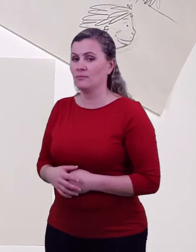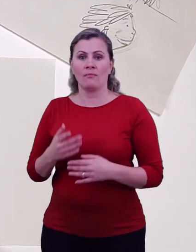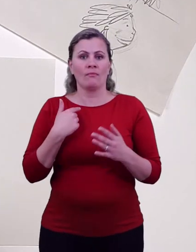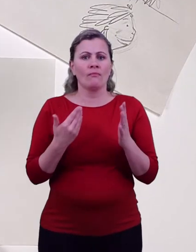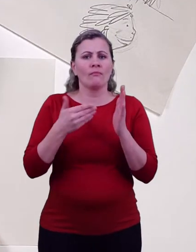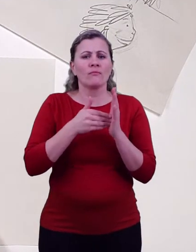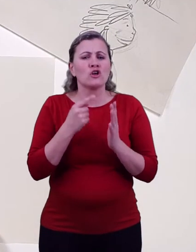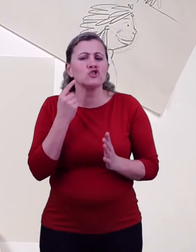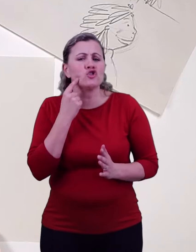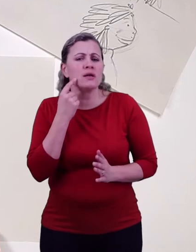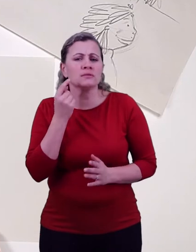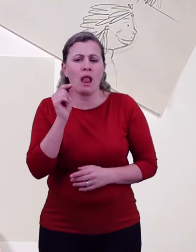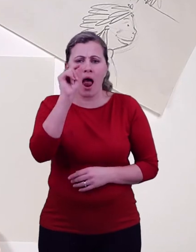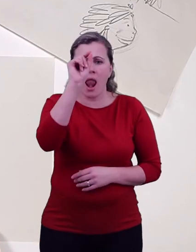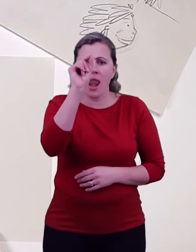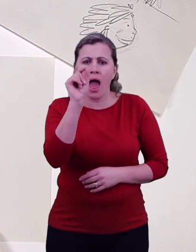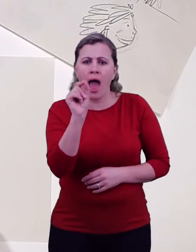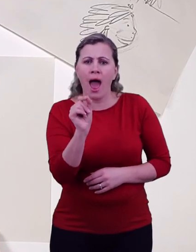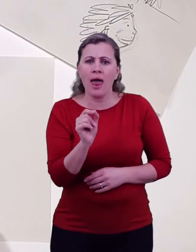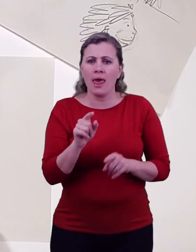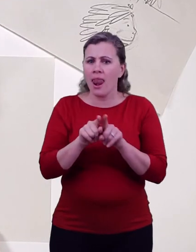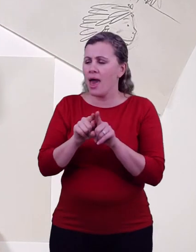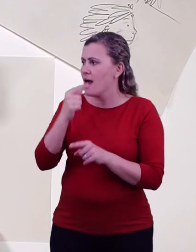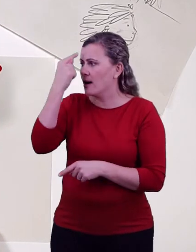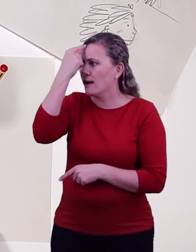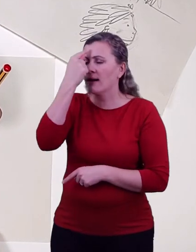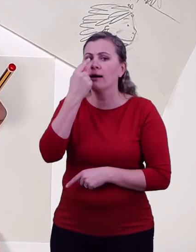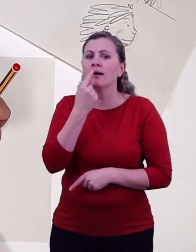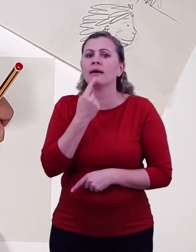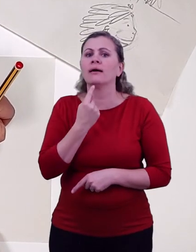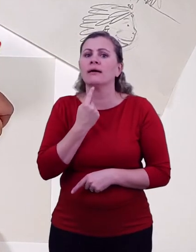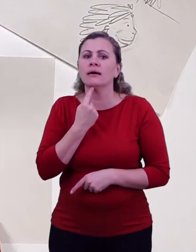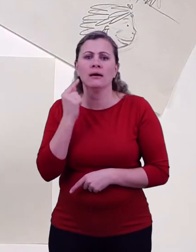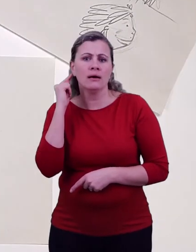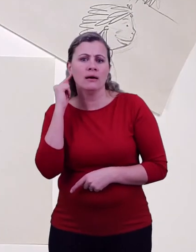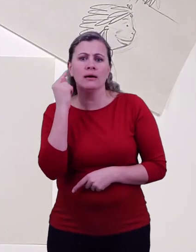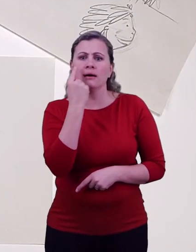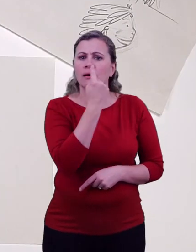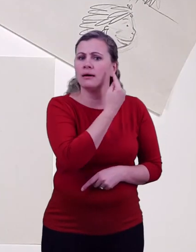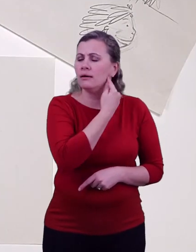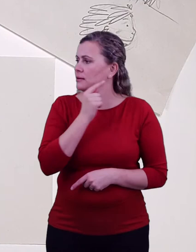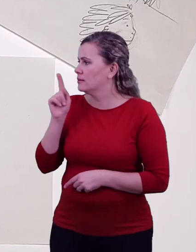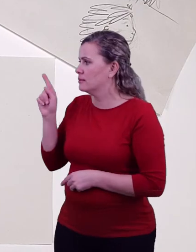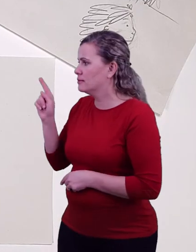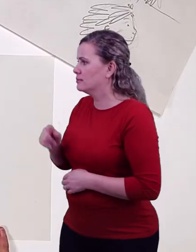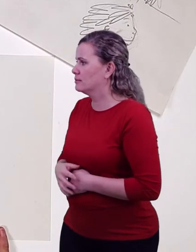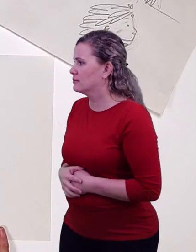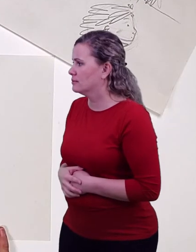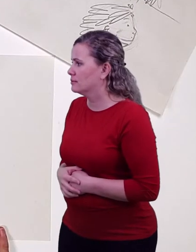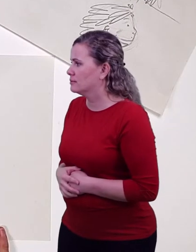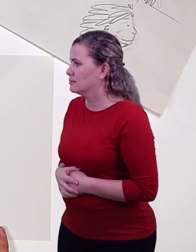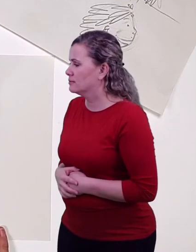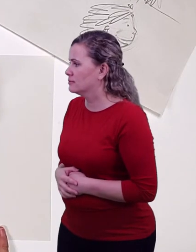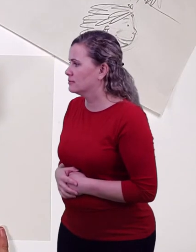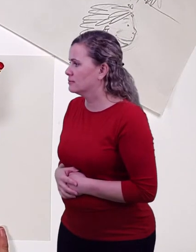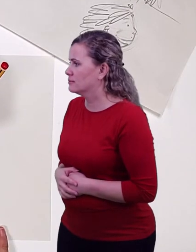of her face then across from the bottom of one ear to the bottom of her other ear. Do the